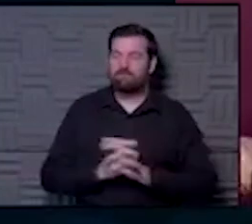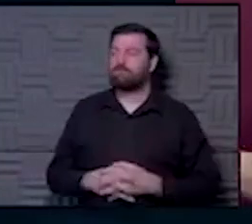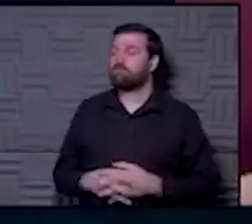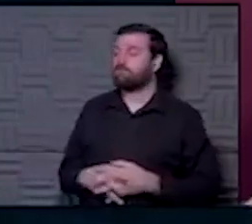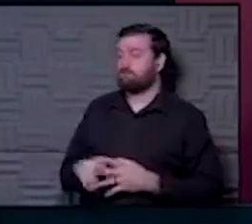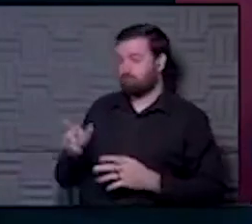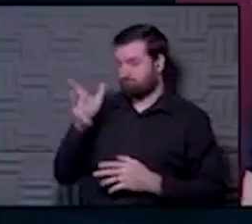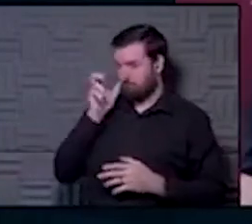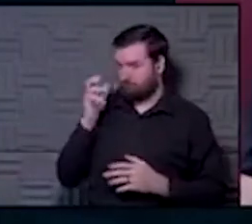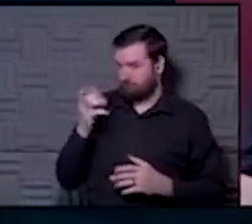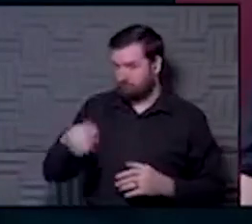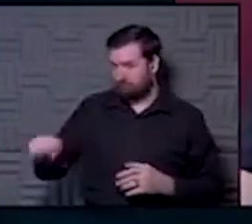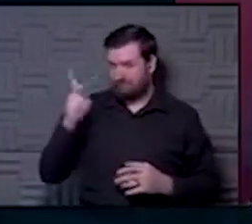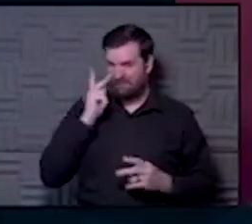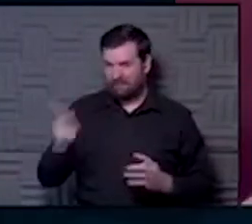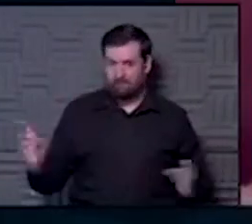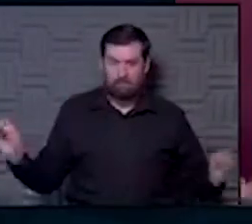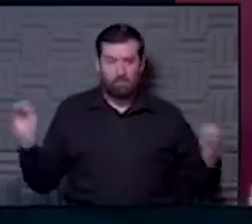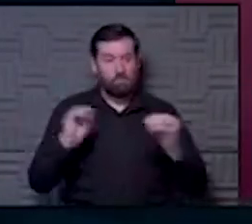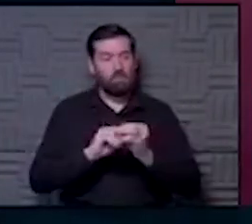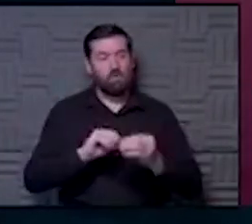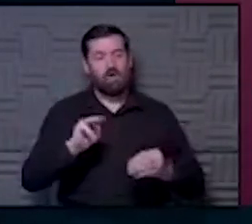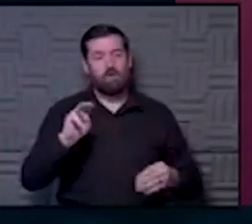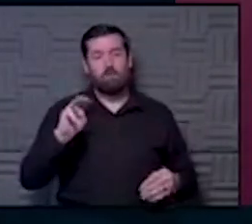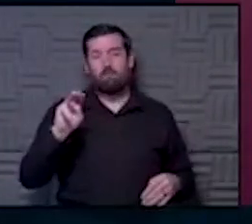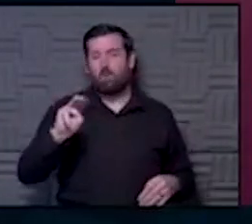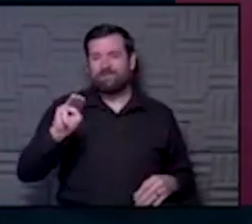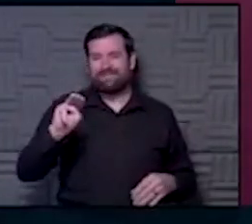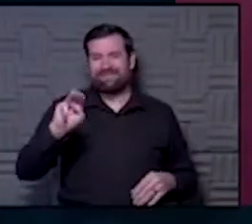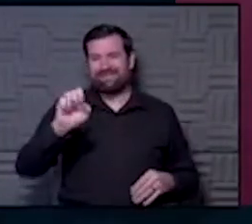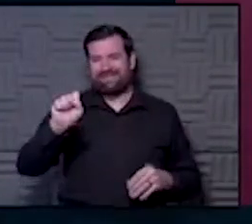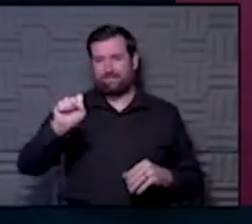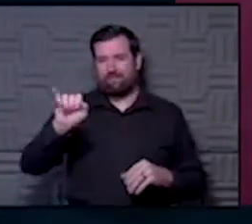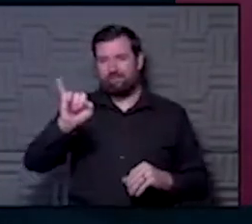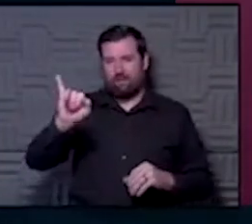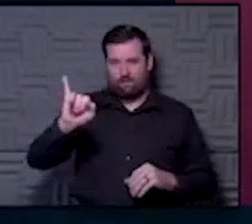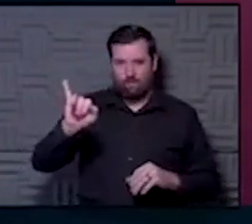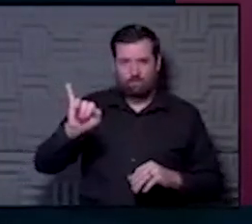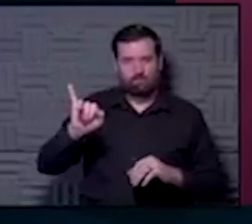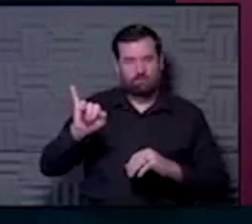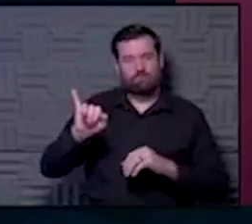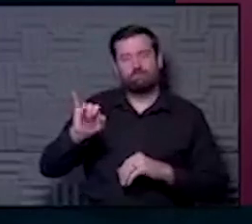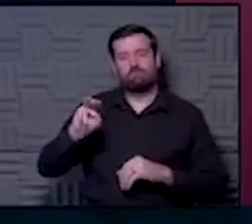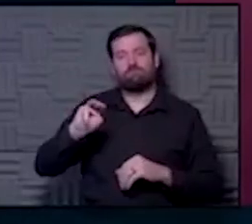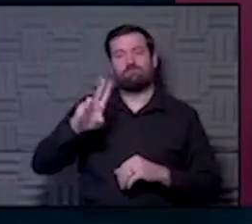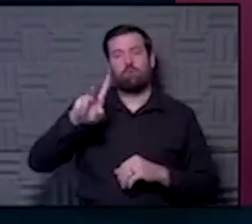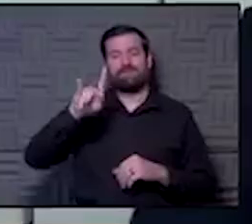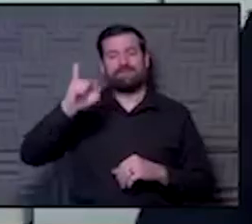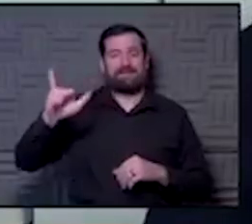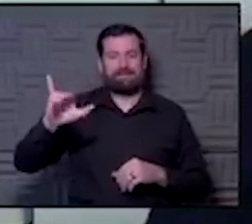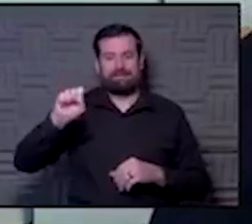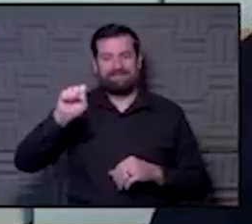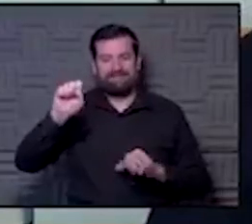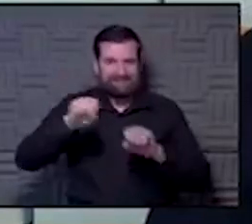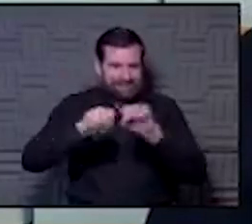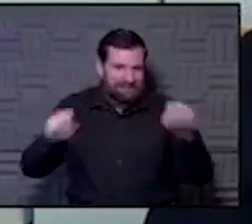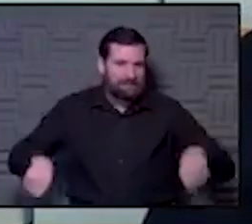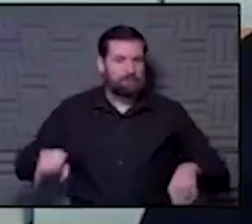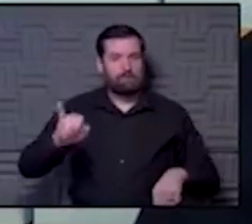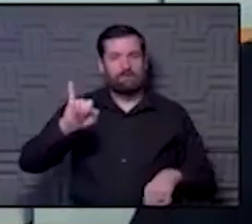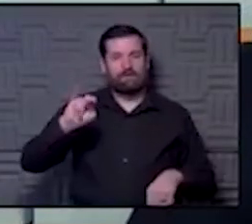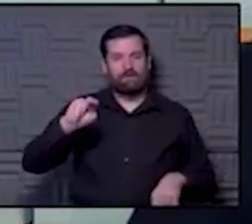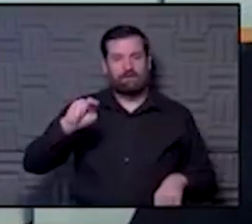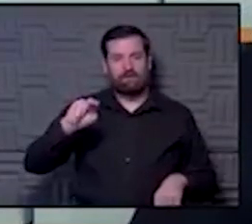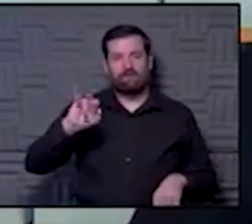before that you guys are seeing some more of the multisystem inflammatory syndrome in kids. How are things at Children's? How are things going? Yeah, we are seeing more